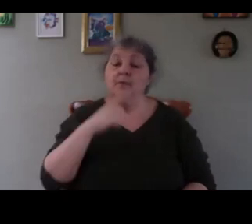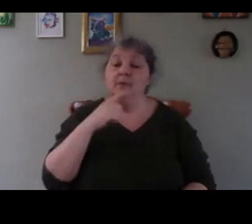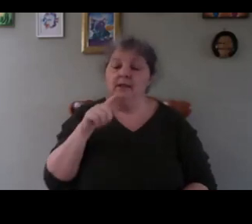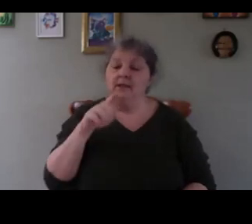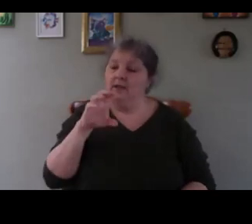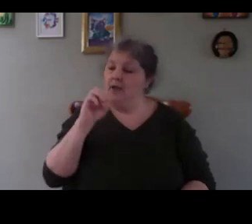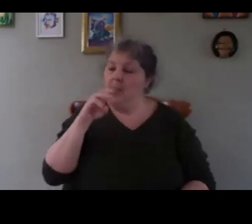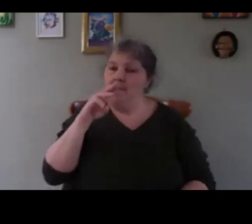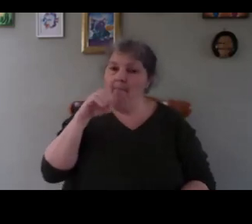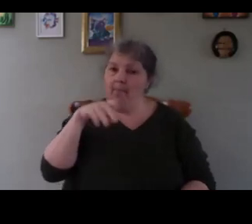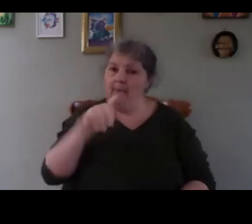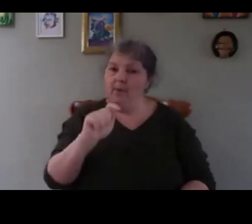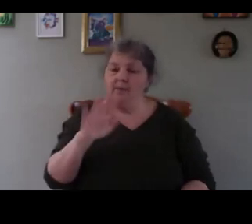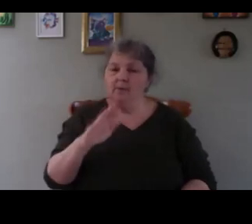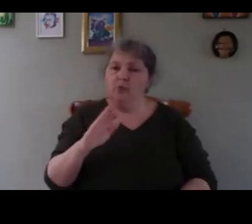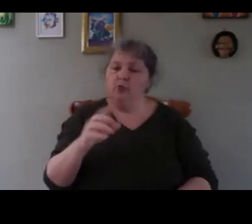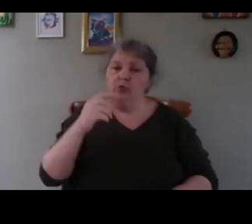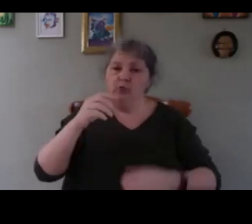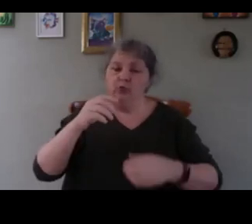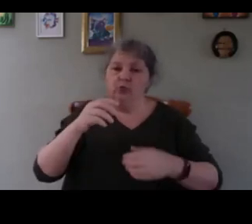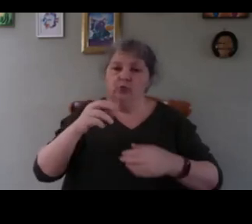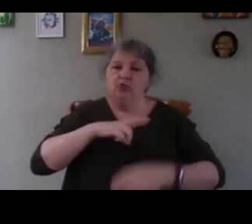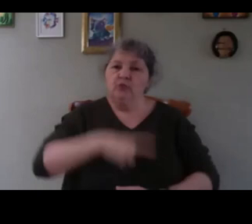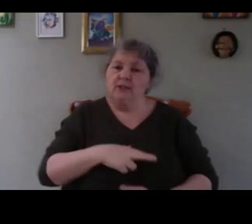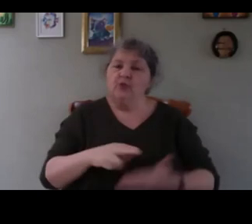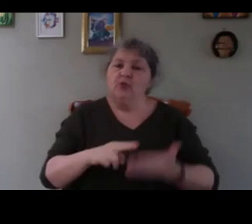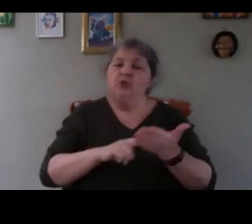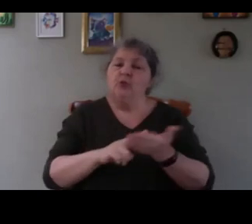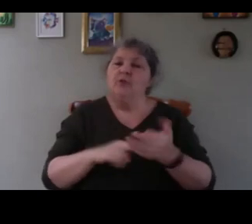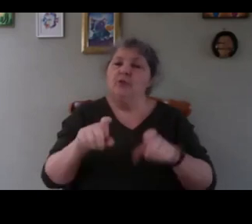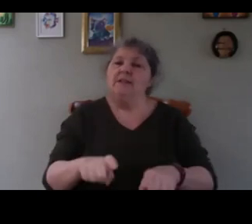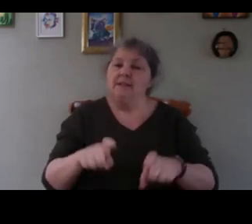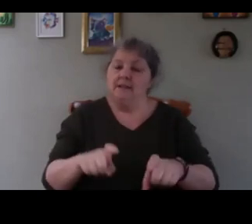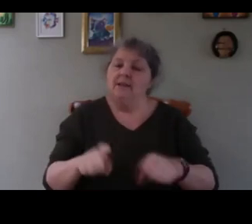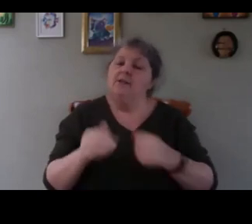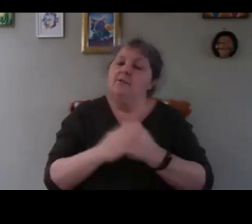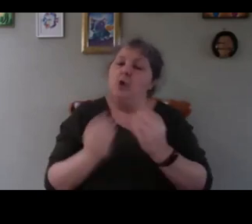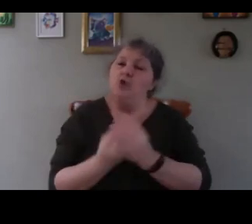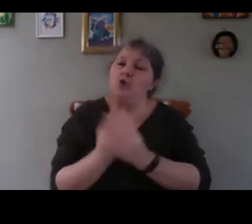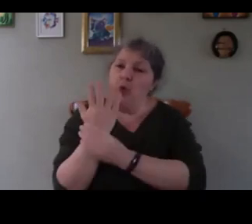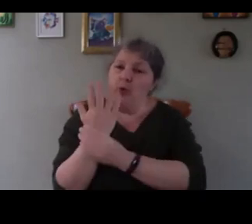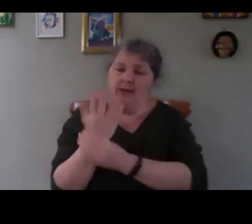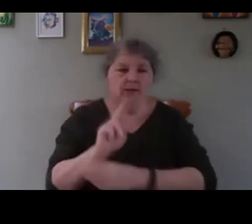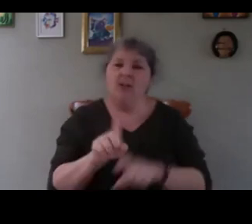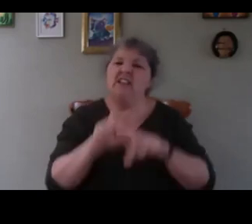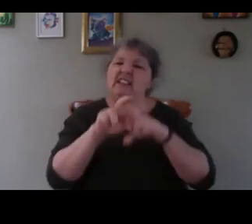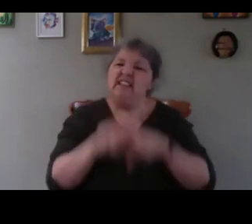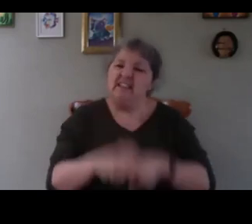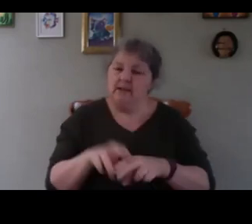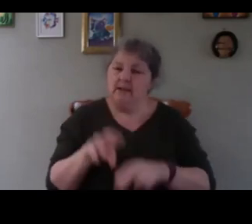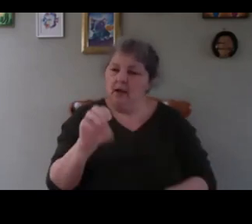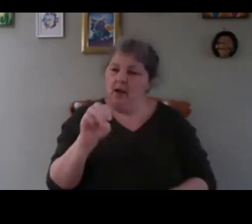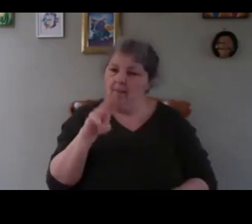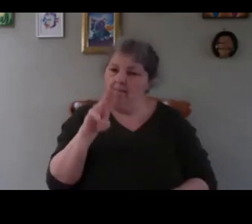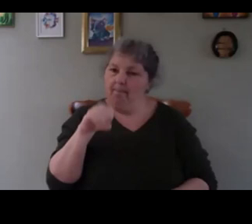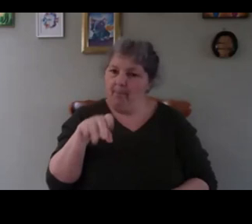rich to use it as a seedling so it's more a growing compost than a seedling compost so if you use it